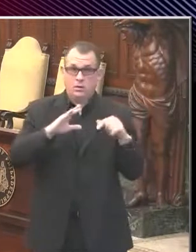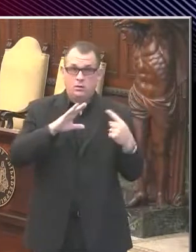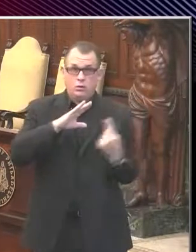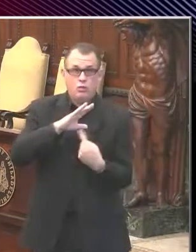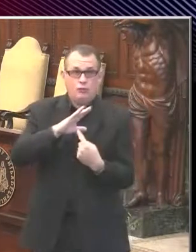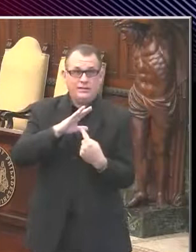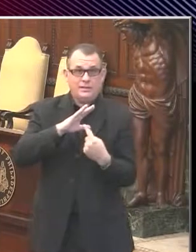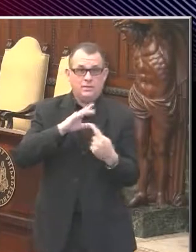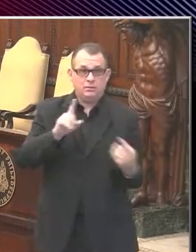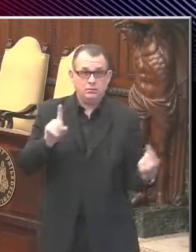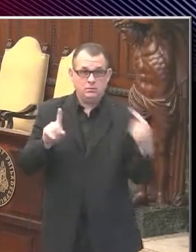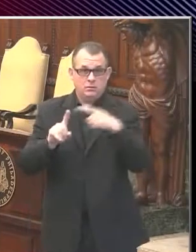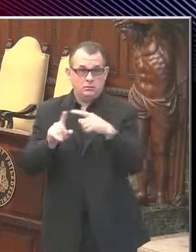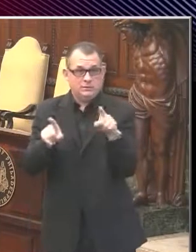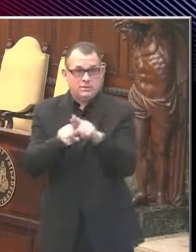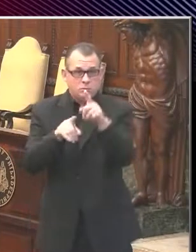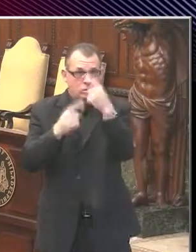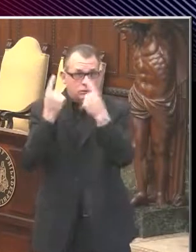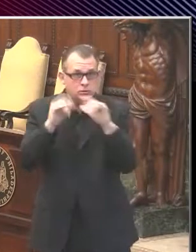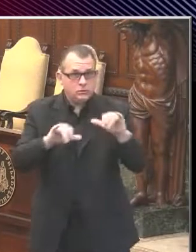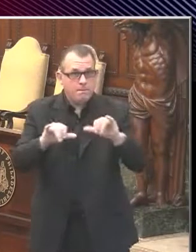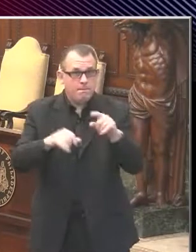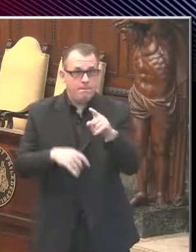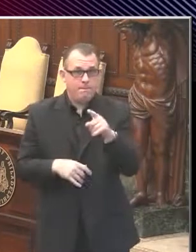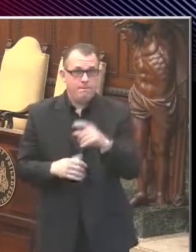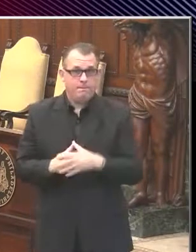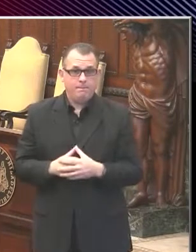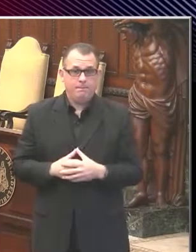also considering or recommending that?